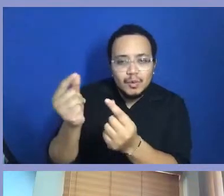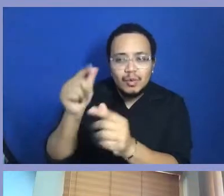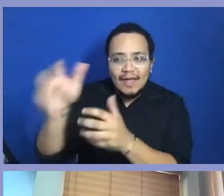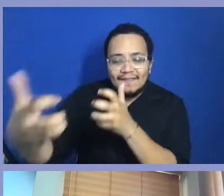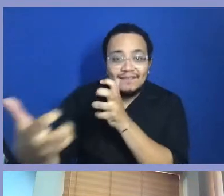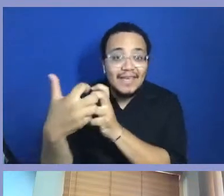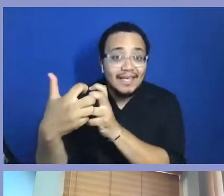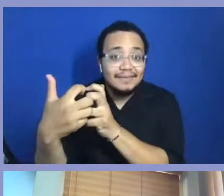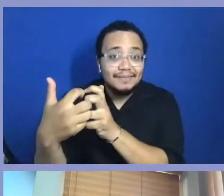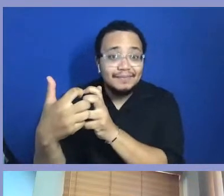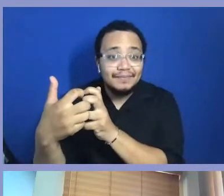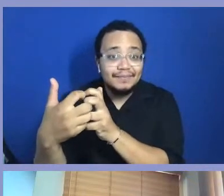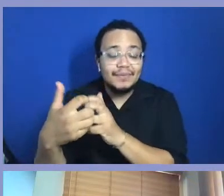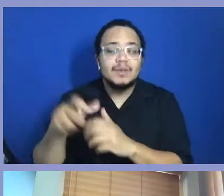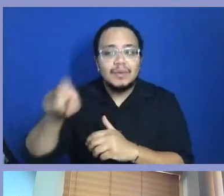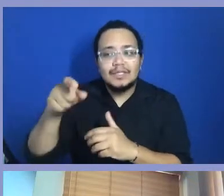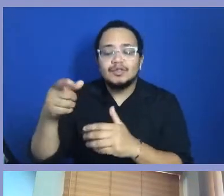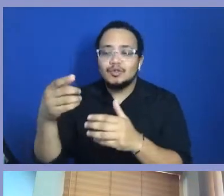you fit. Do you tell them?